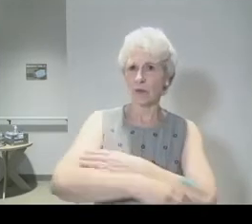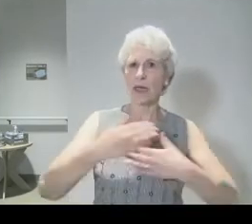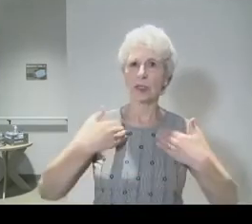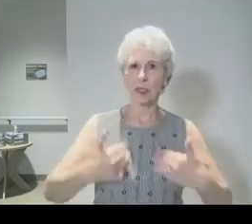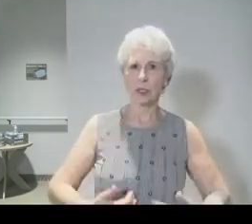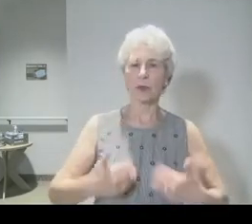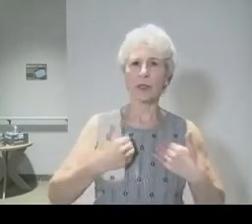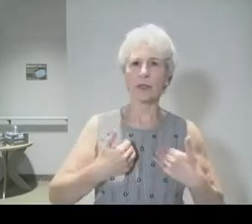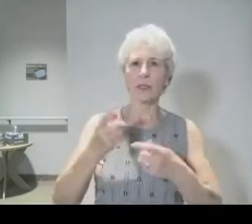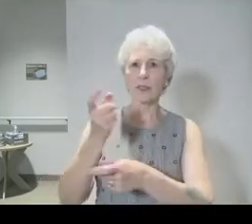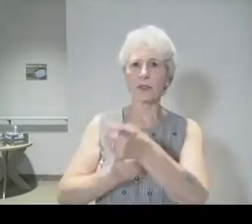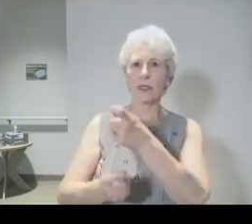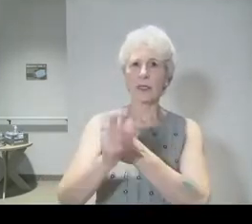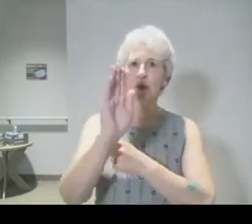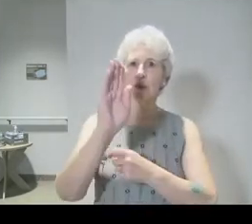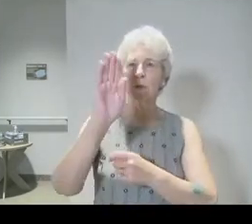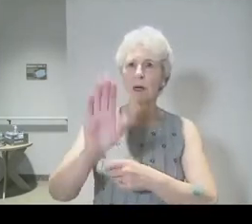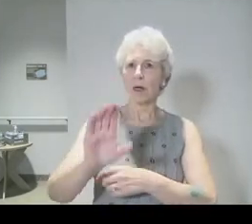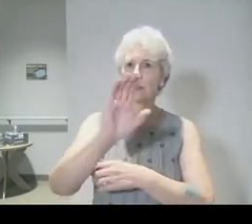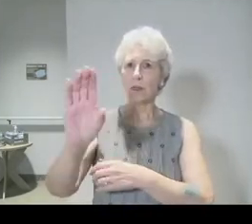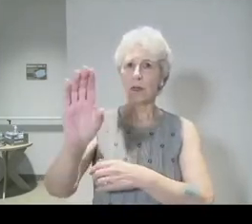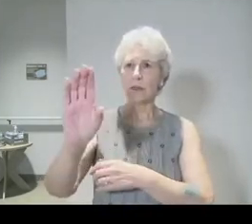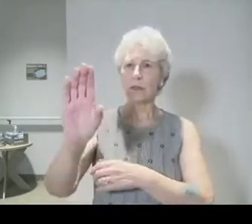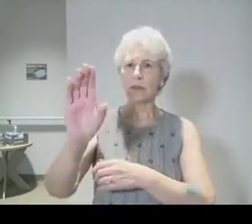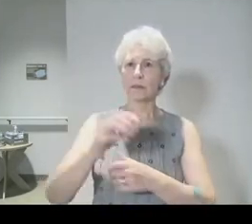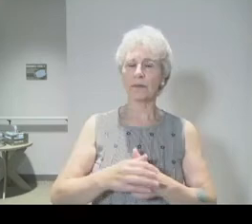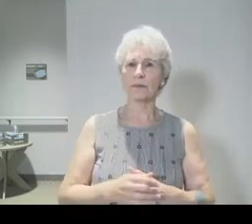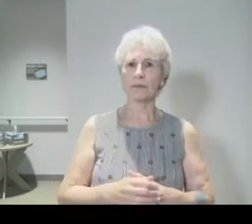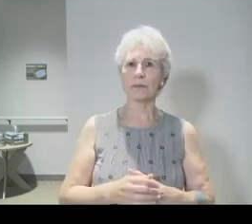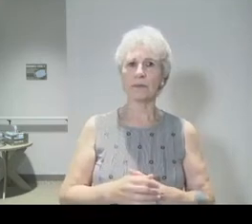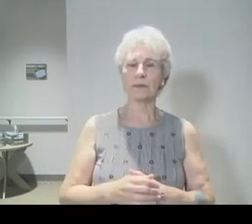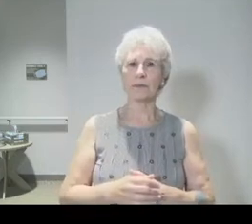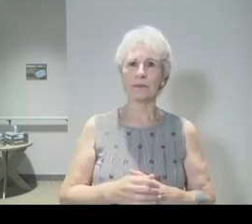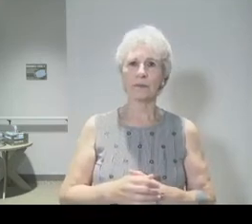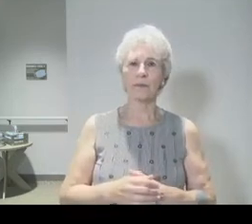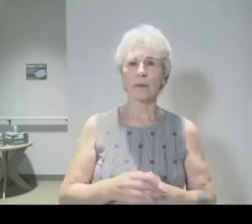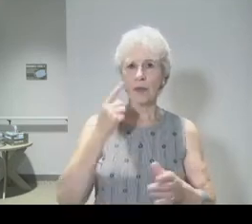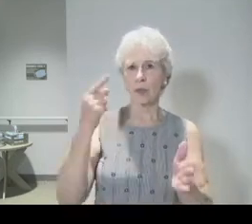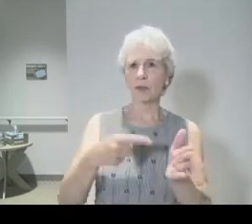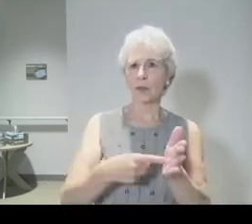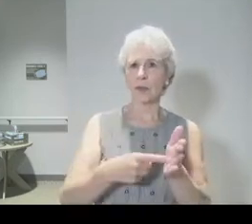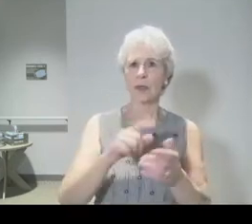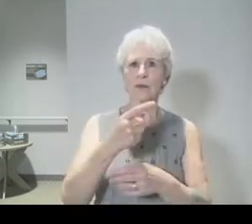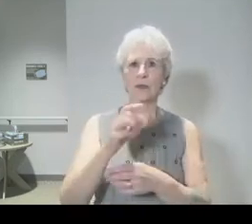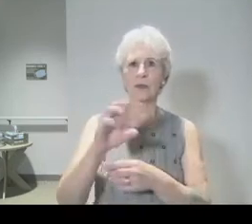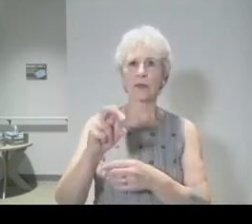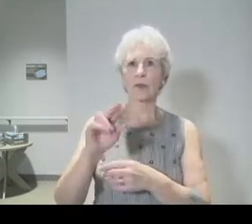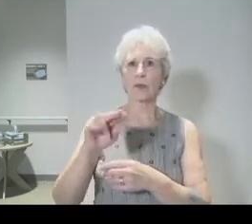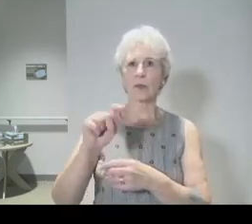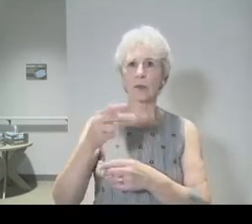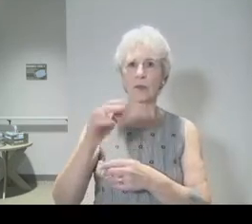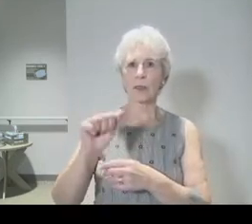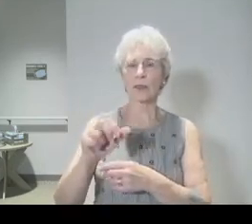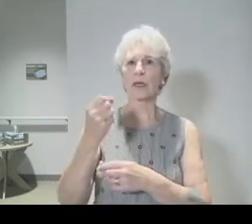cross. That's the main thing we are portraying. And you'll notice in 1 Corinthians 11 in verse 19